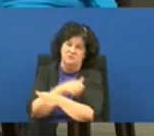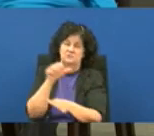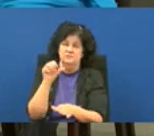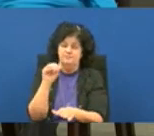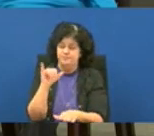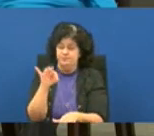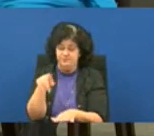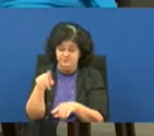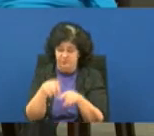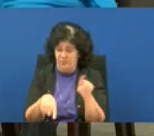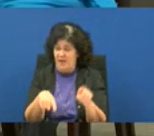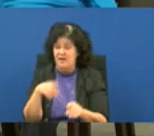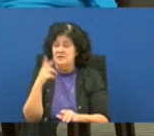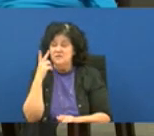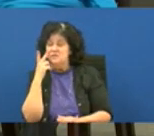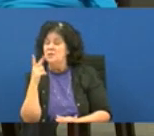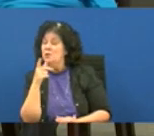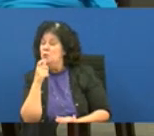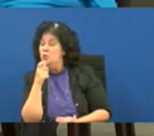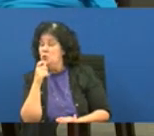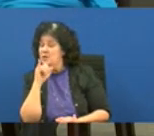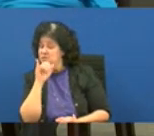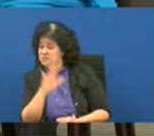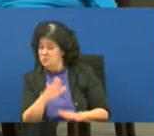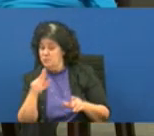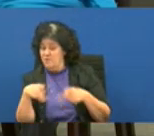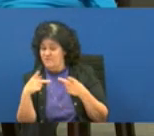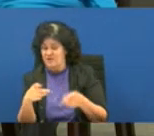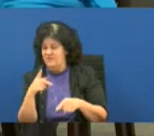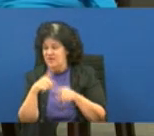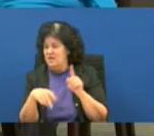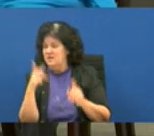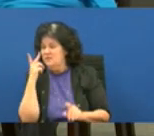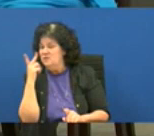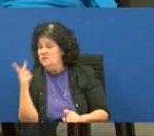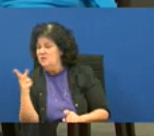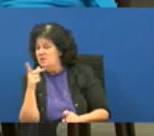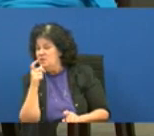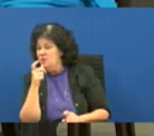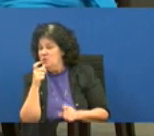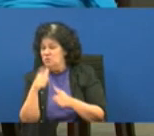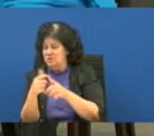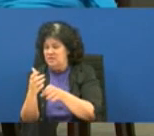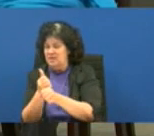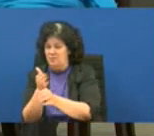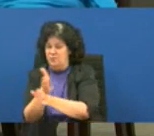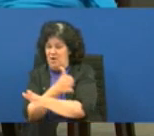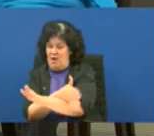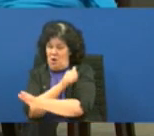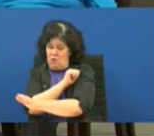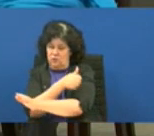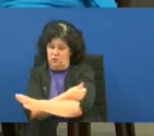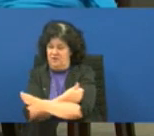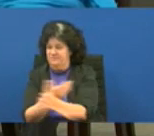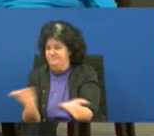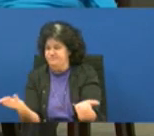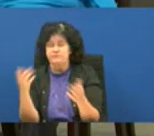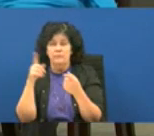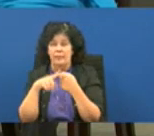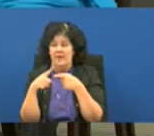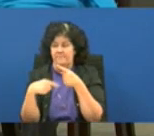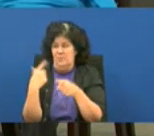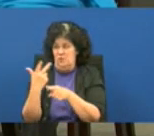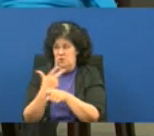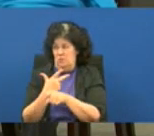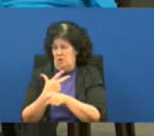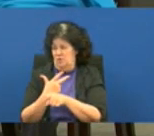so if they can't look to see who the provider is they can't look to see who to get a prior authorization for um up until about three